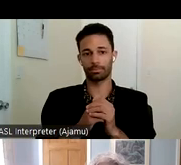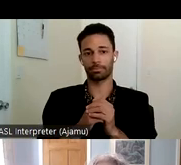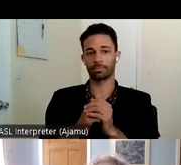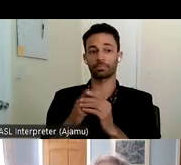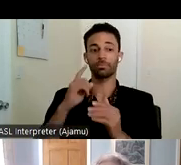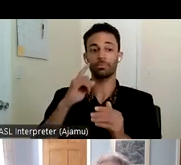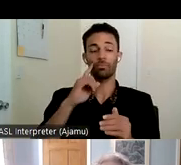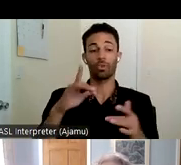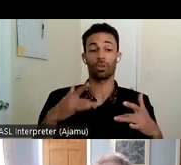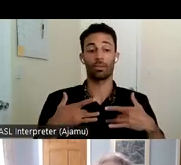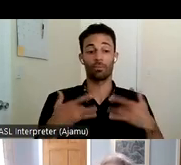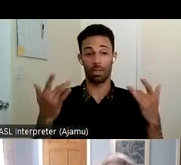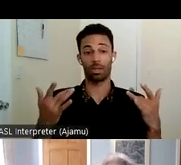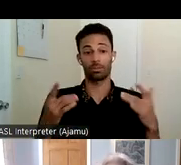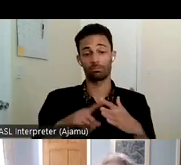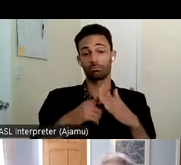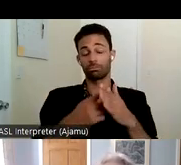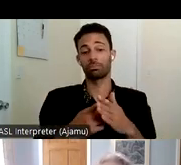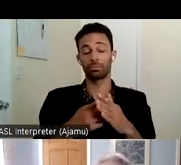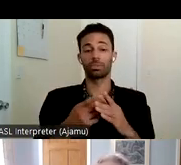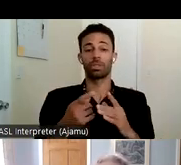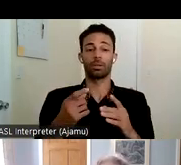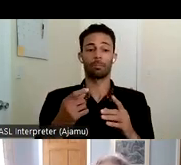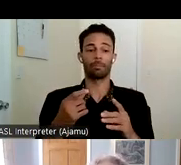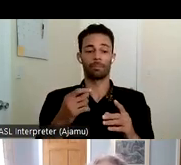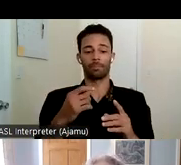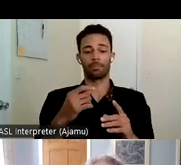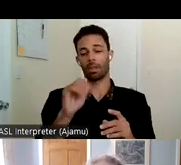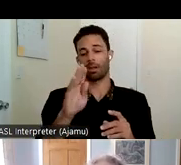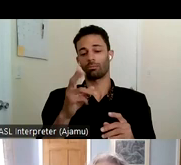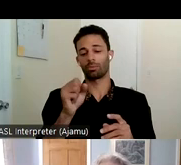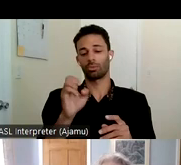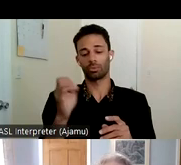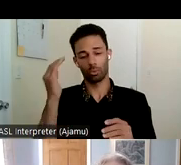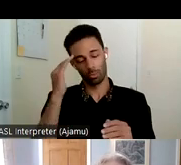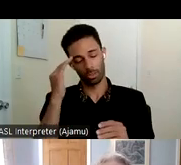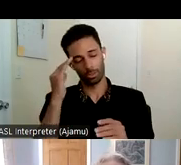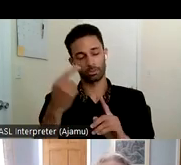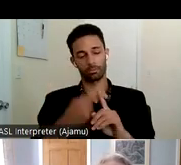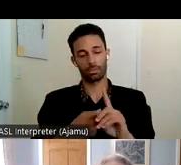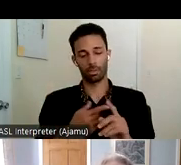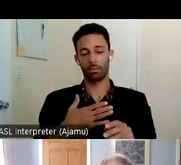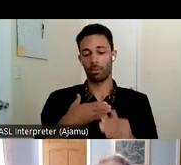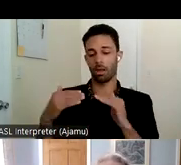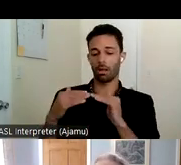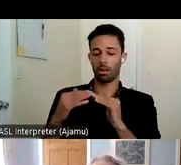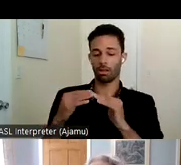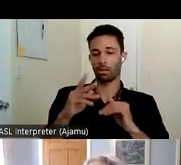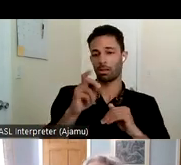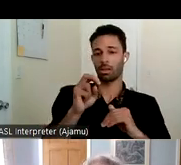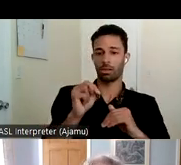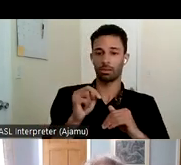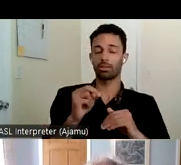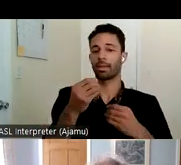the um abuse awareness month on June 1st my colleague Carol Sewell gave a terrific overview of what local